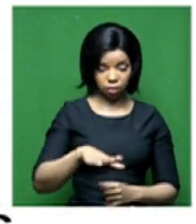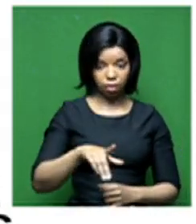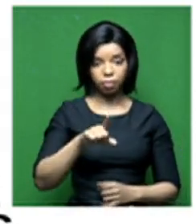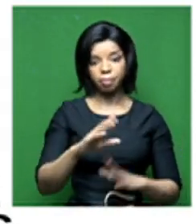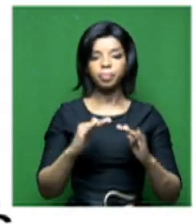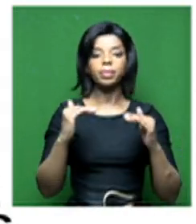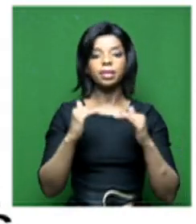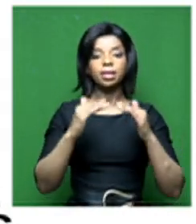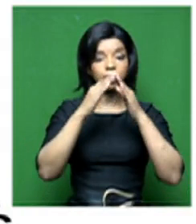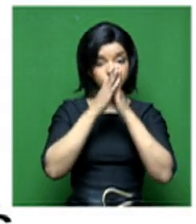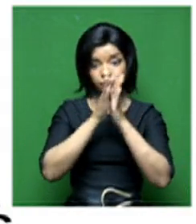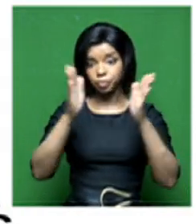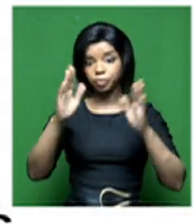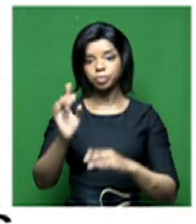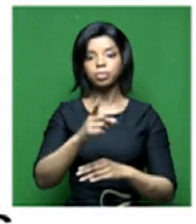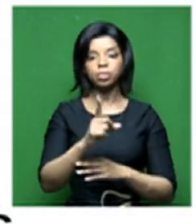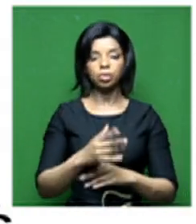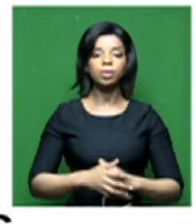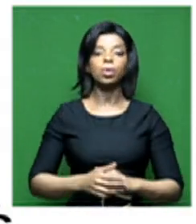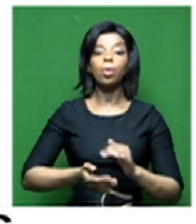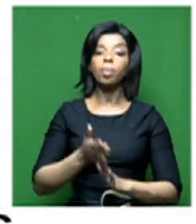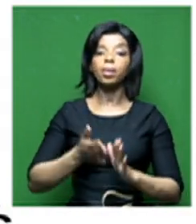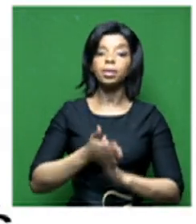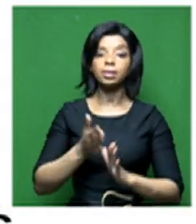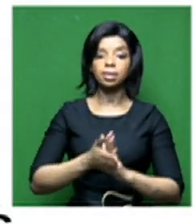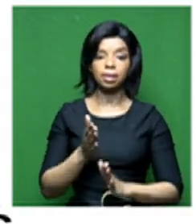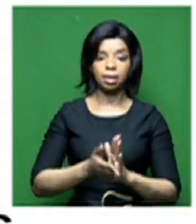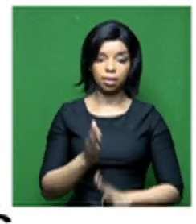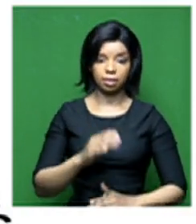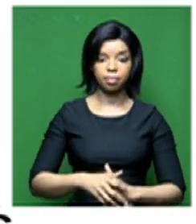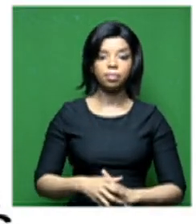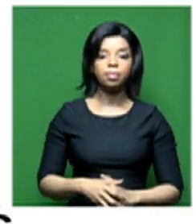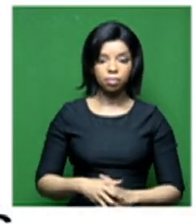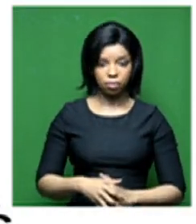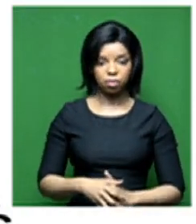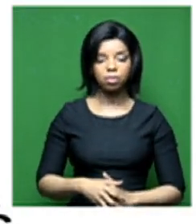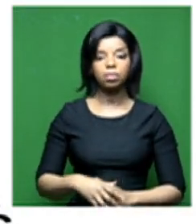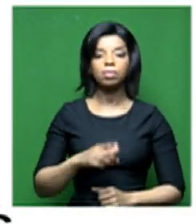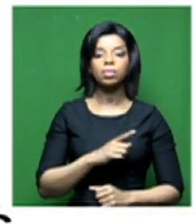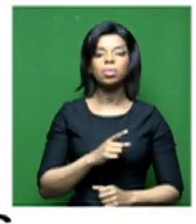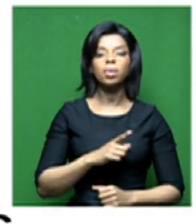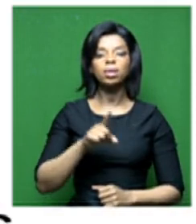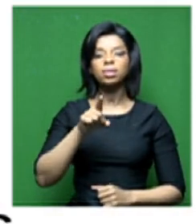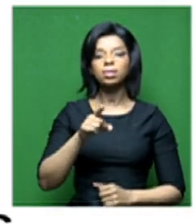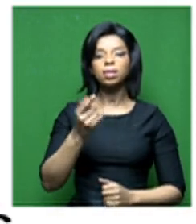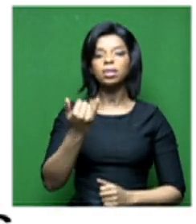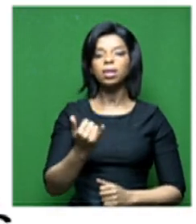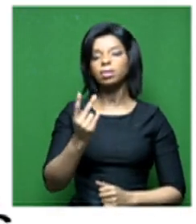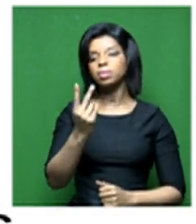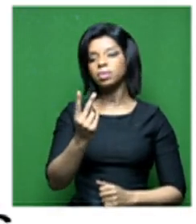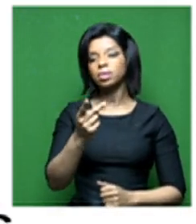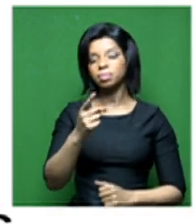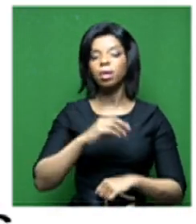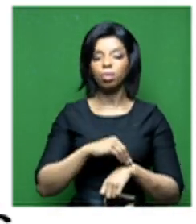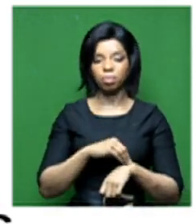is operational and managerial efficiencies, which seems to be a problem over time. The other